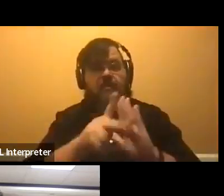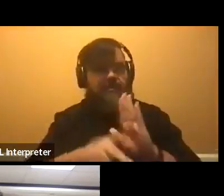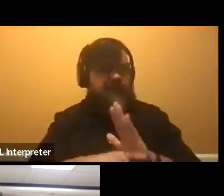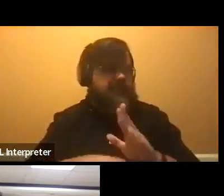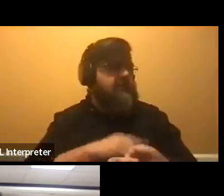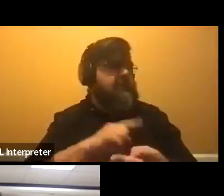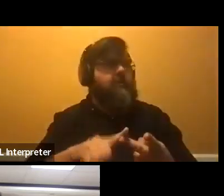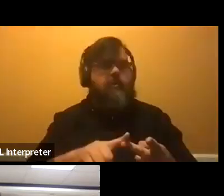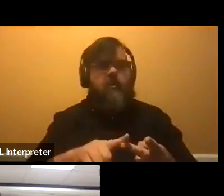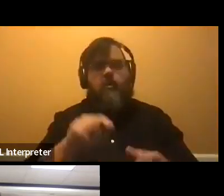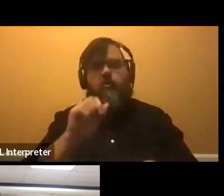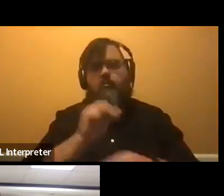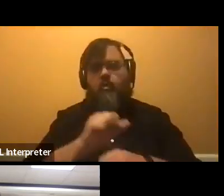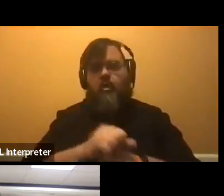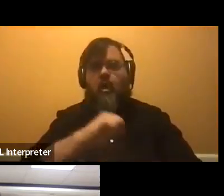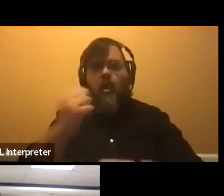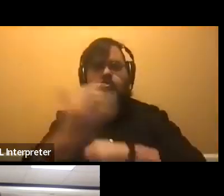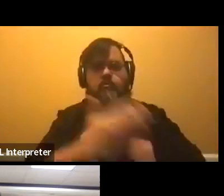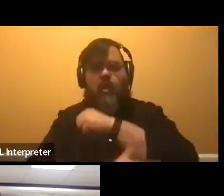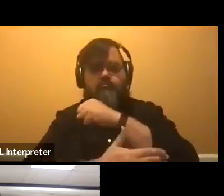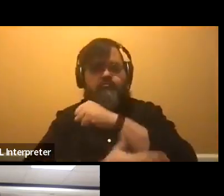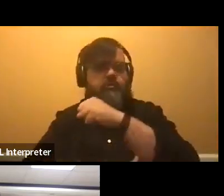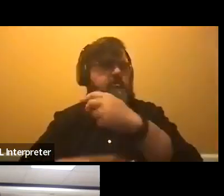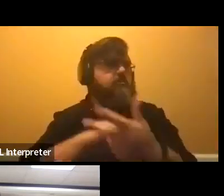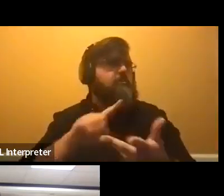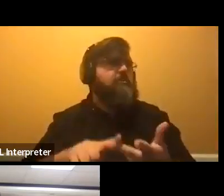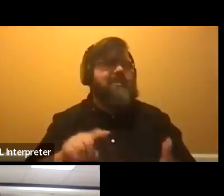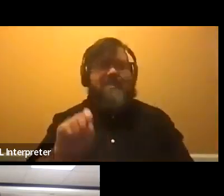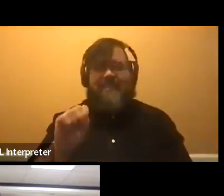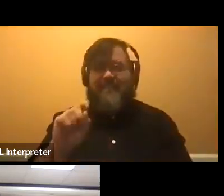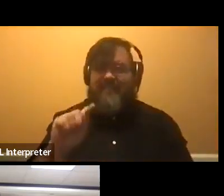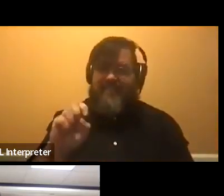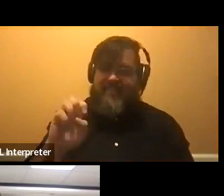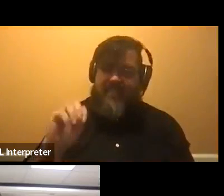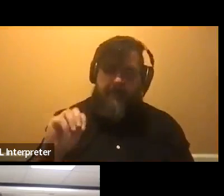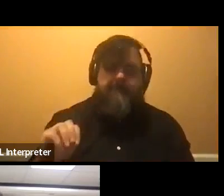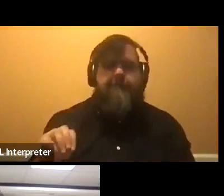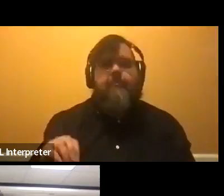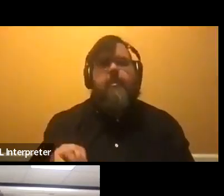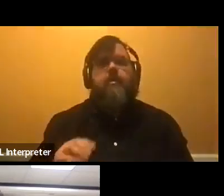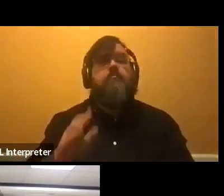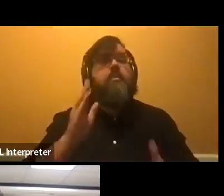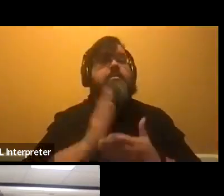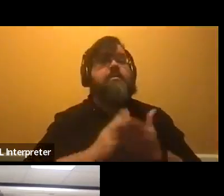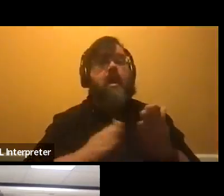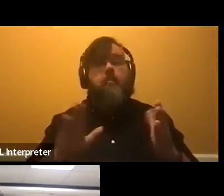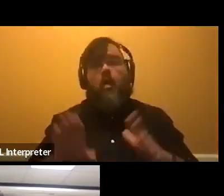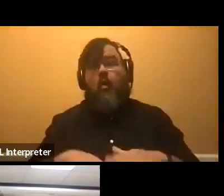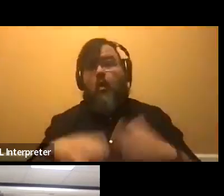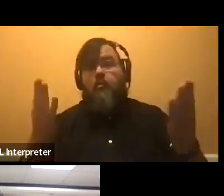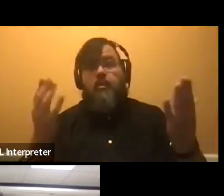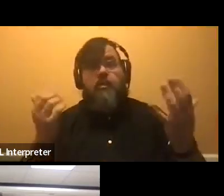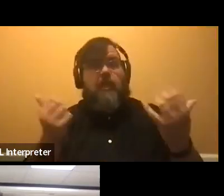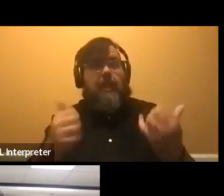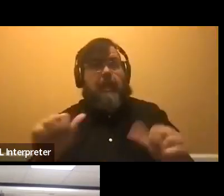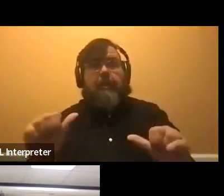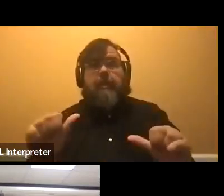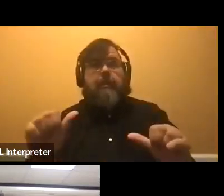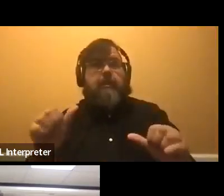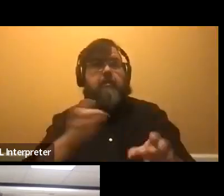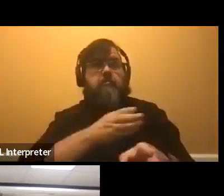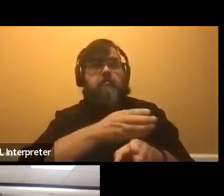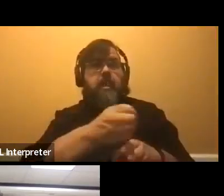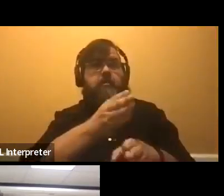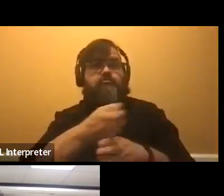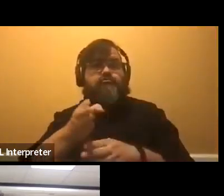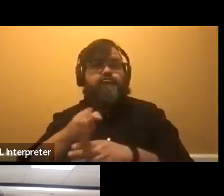service or STEM, but some are open to students in any major. Uh, some